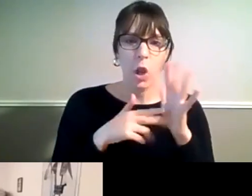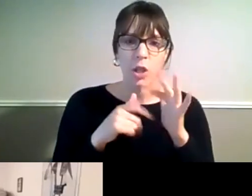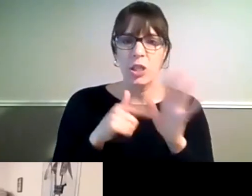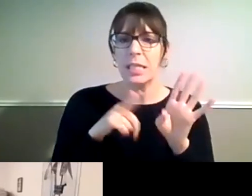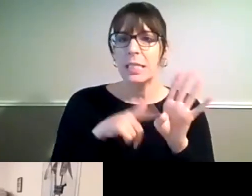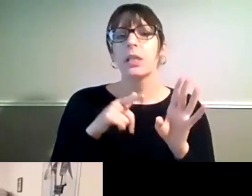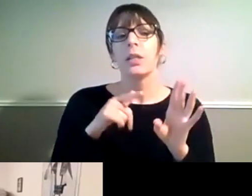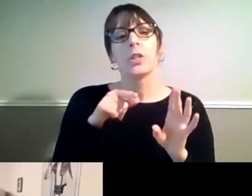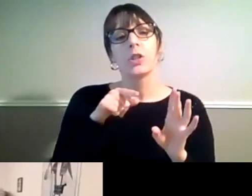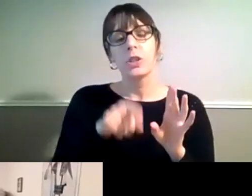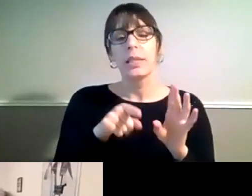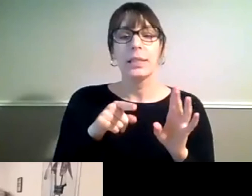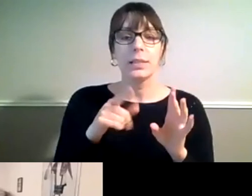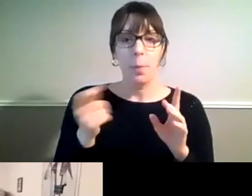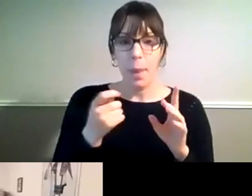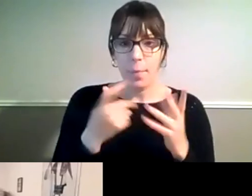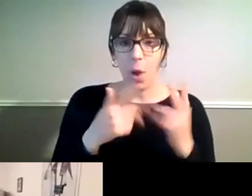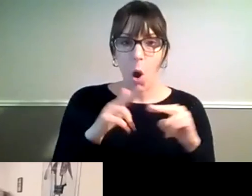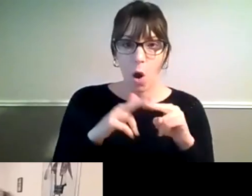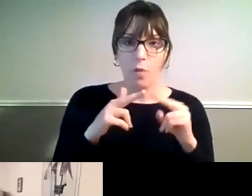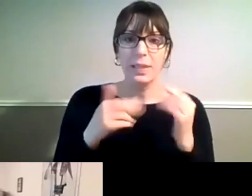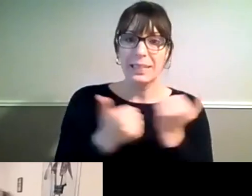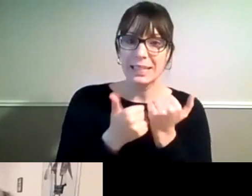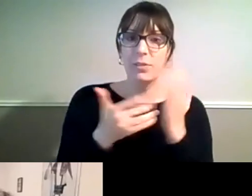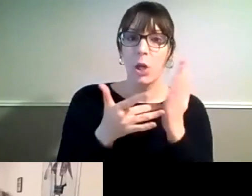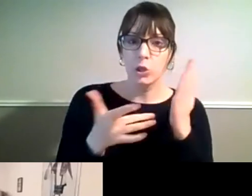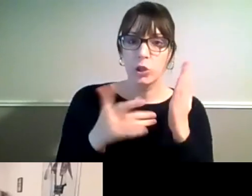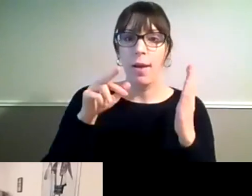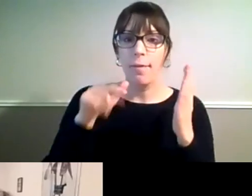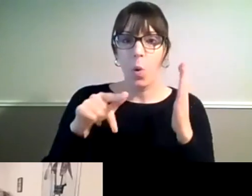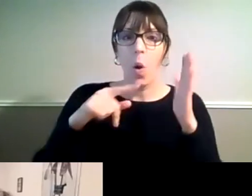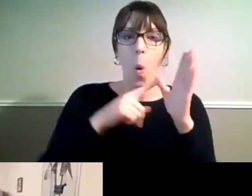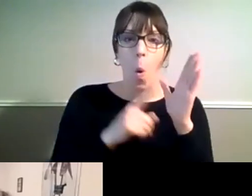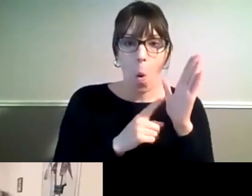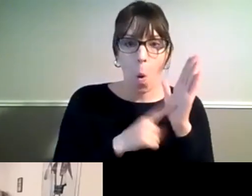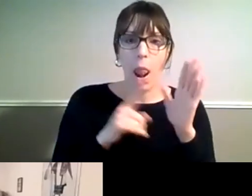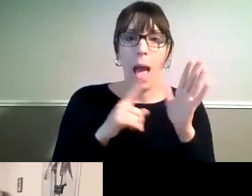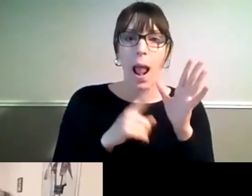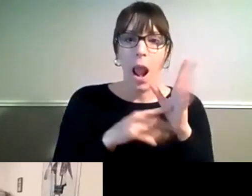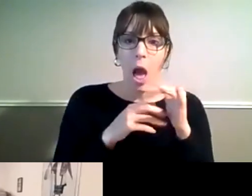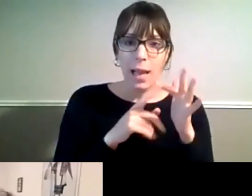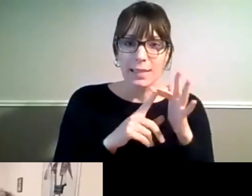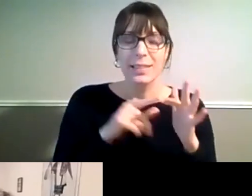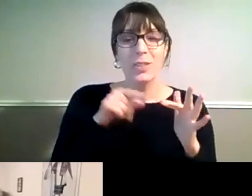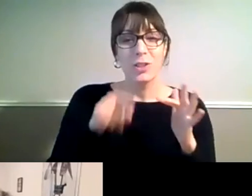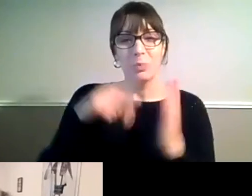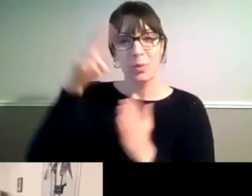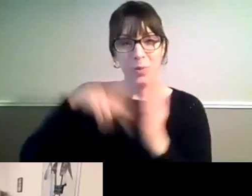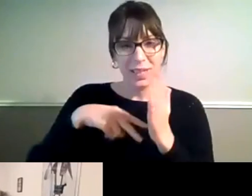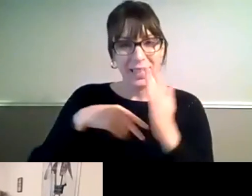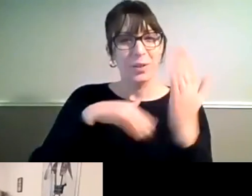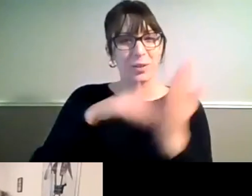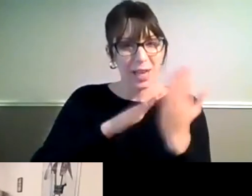Alliance. And she will be and she has been fielding all of your chat comments and